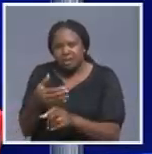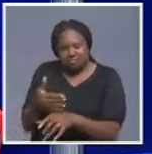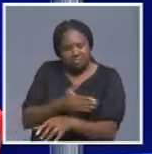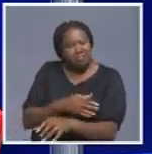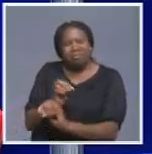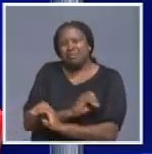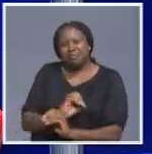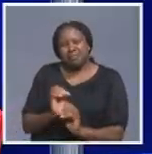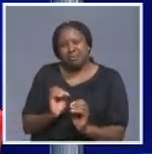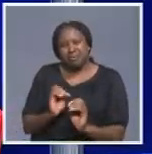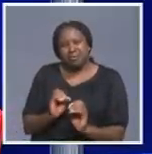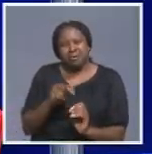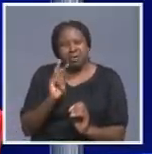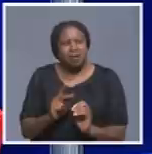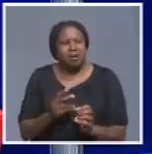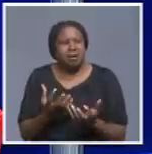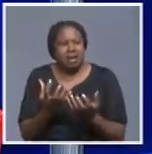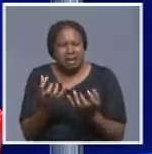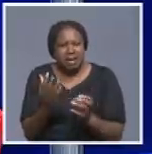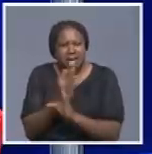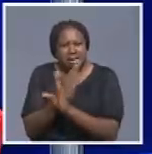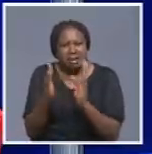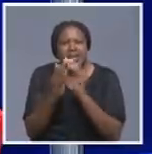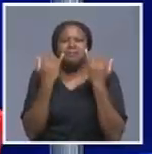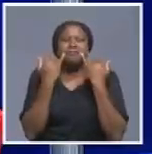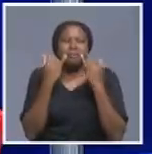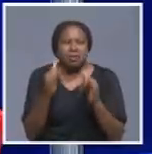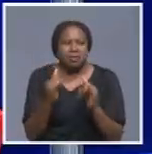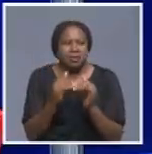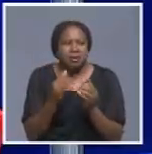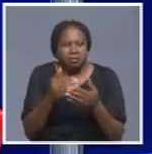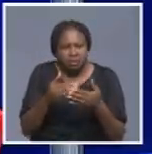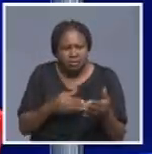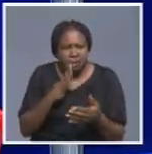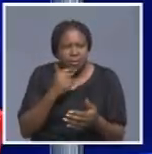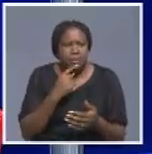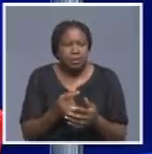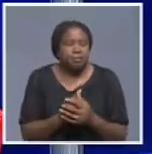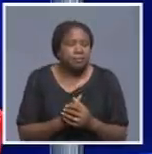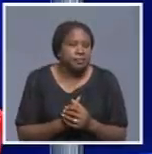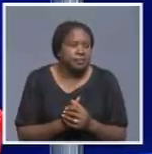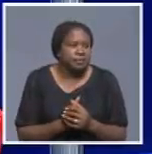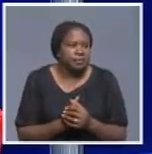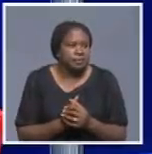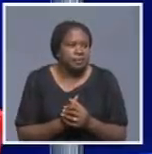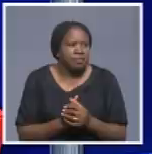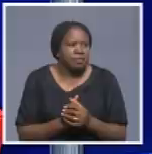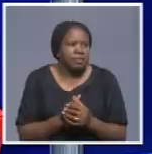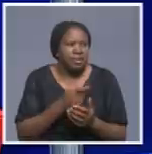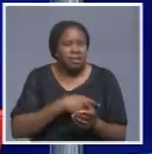correct the information which we received earlier to say these are Spanish